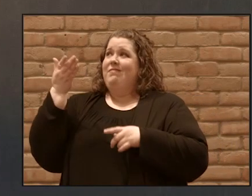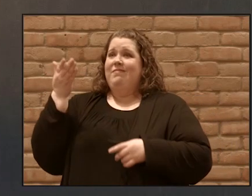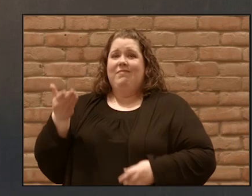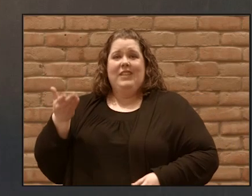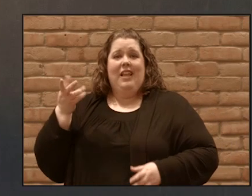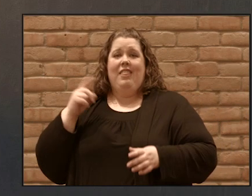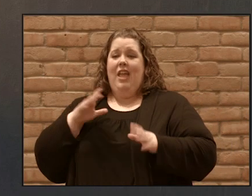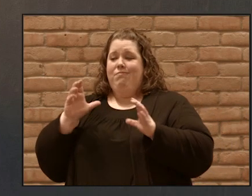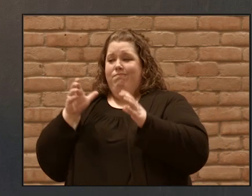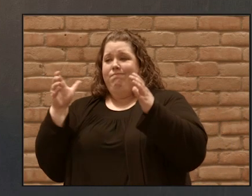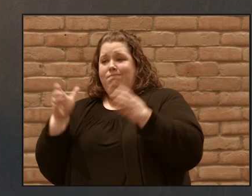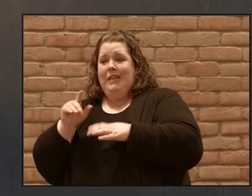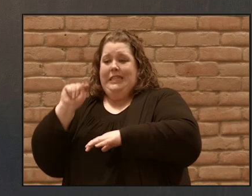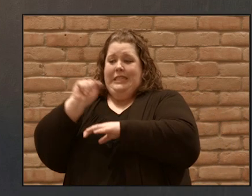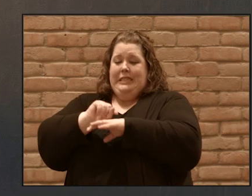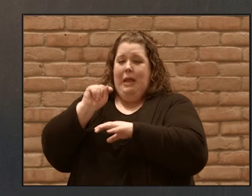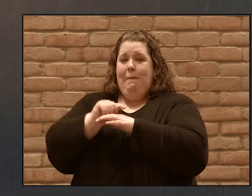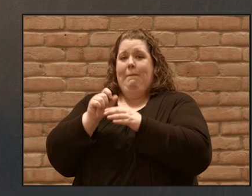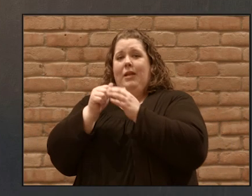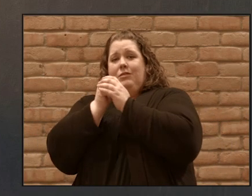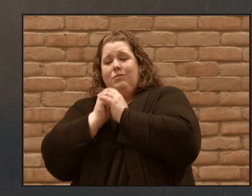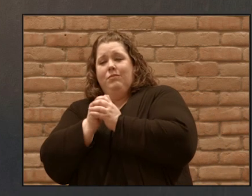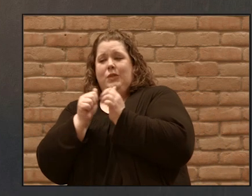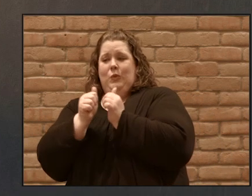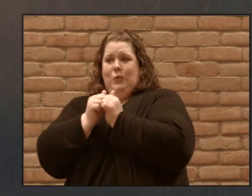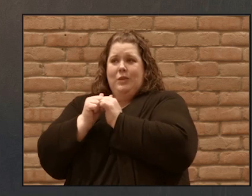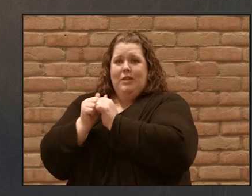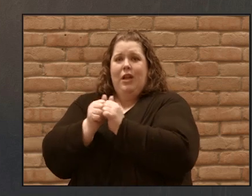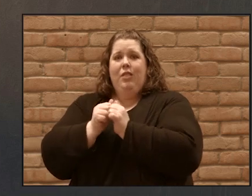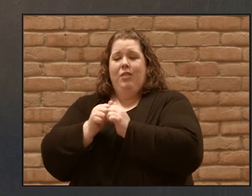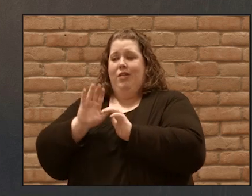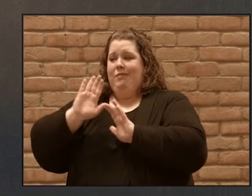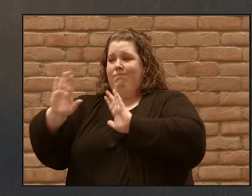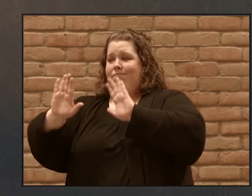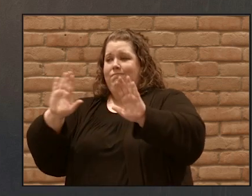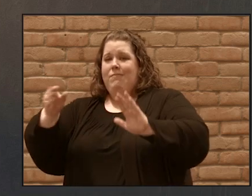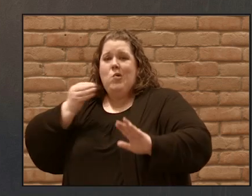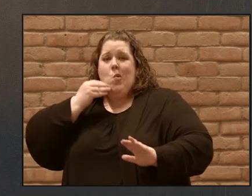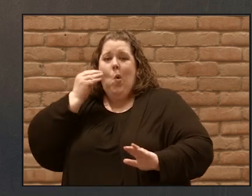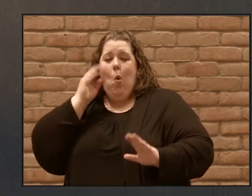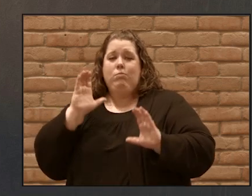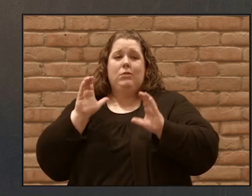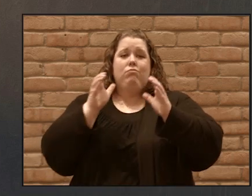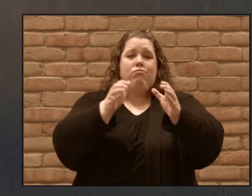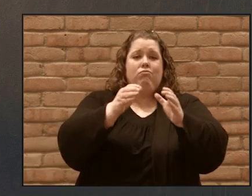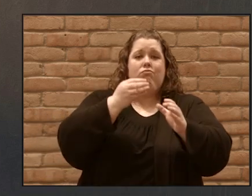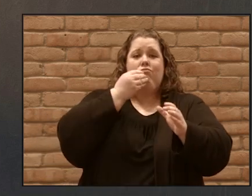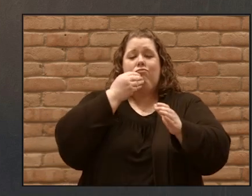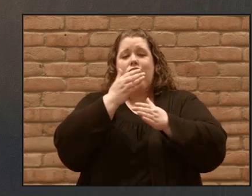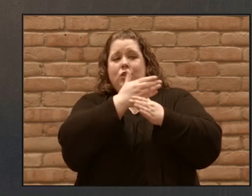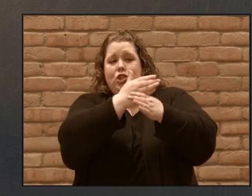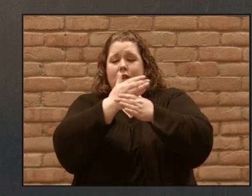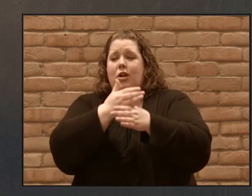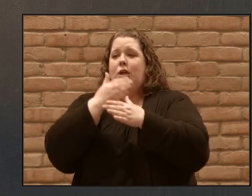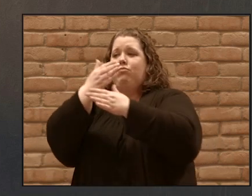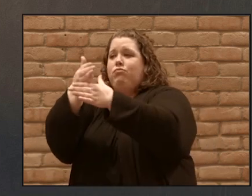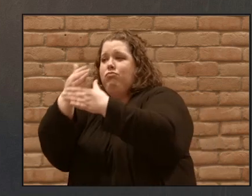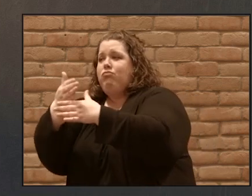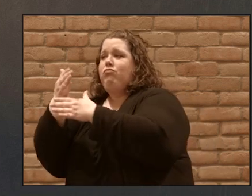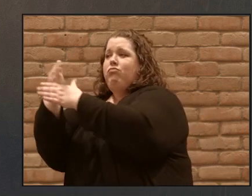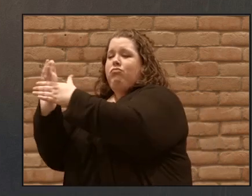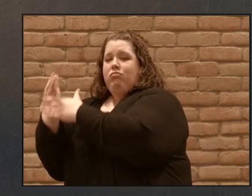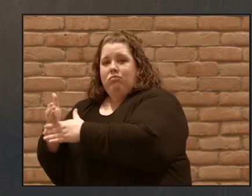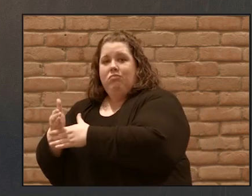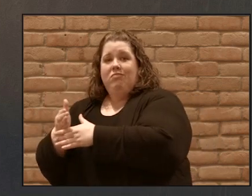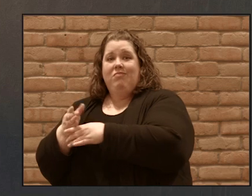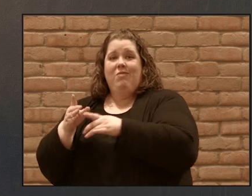meals with each other and they were doing it with great joy and generosity. And all the while they were